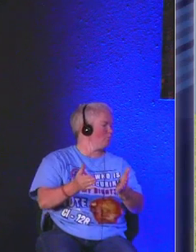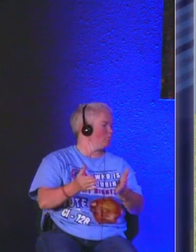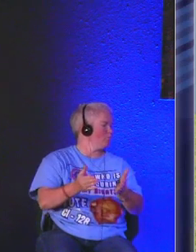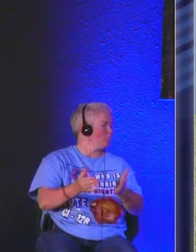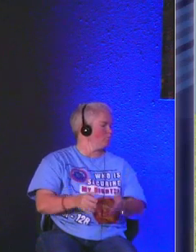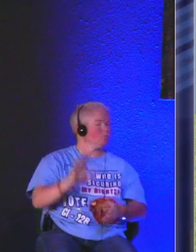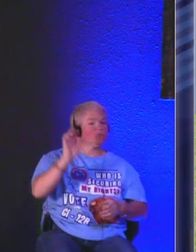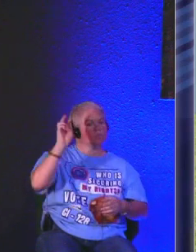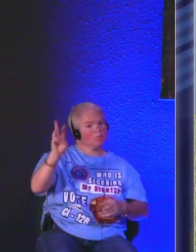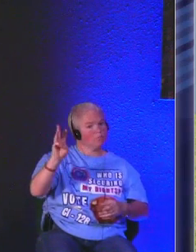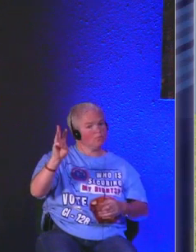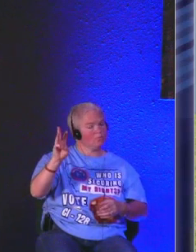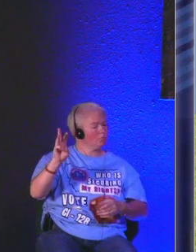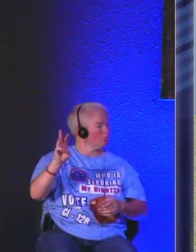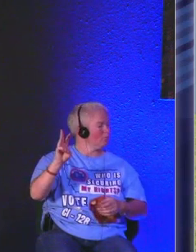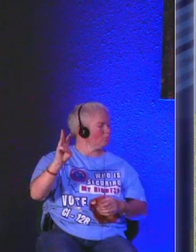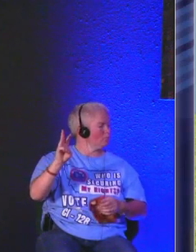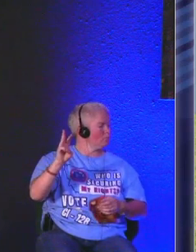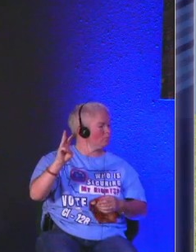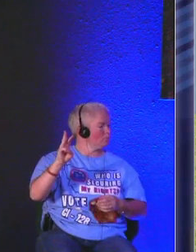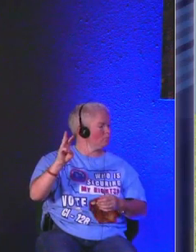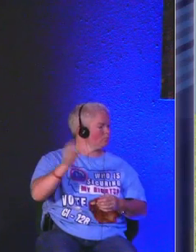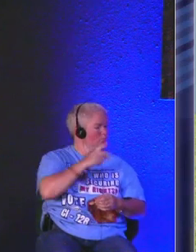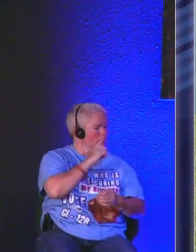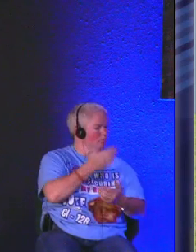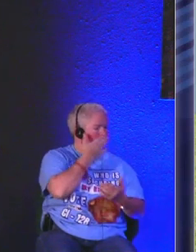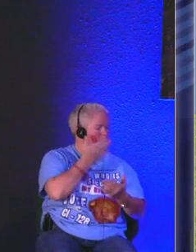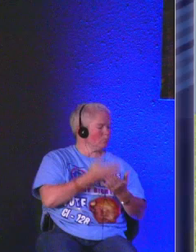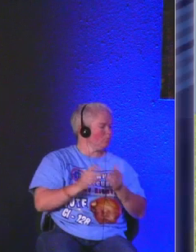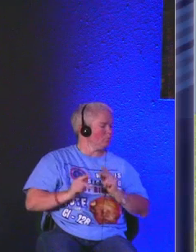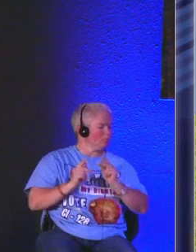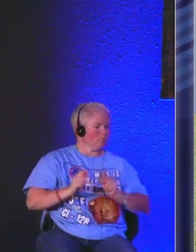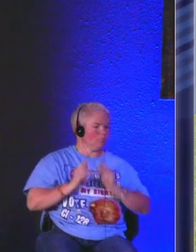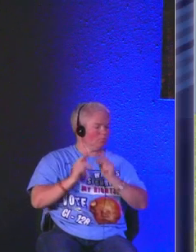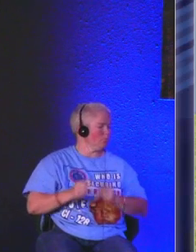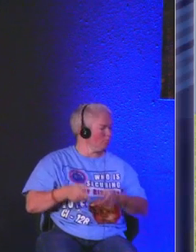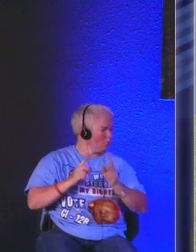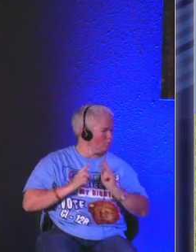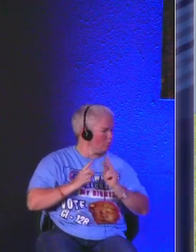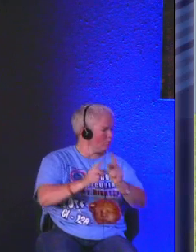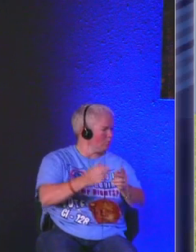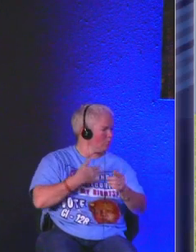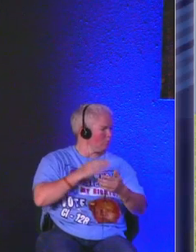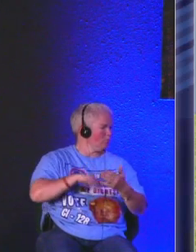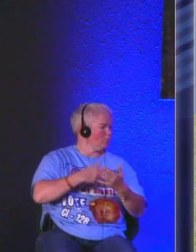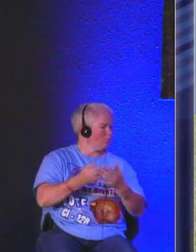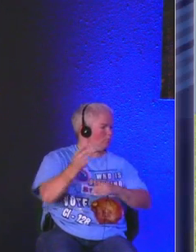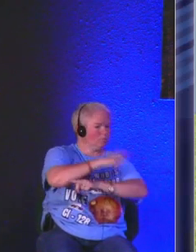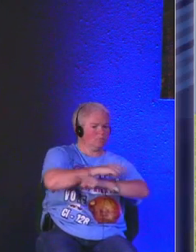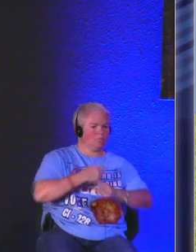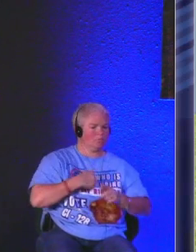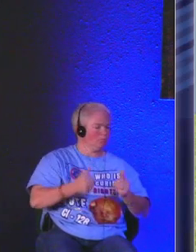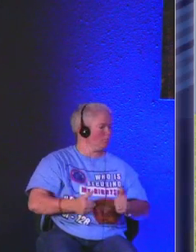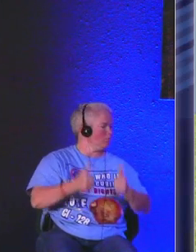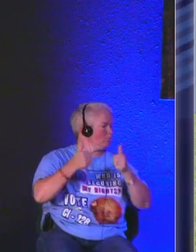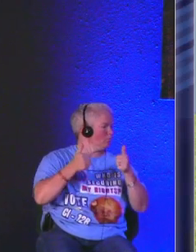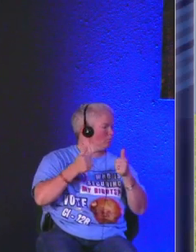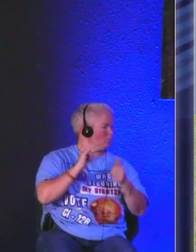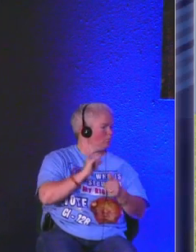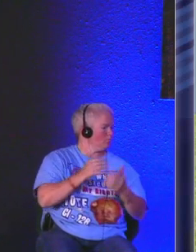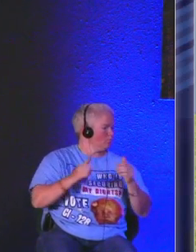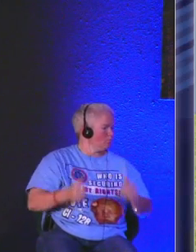to verse 6 surely goodness and mercy shall follow me all the days of my life